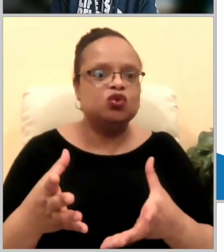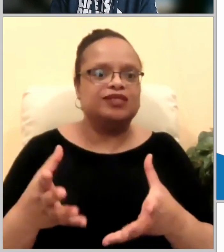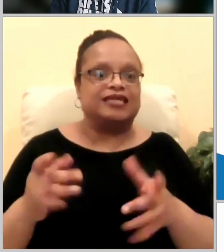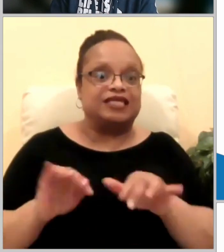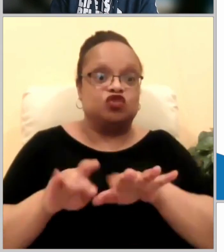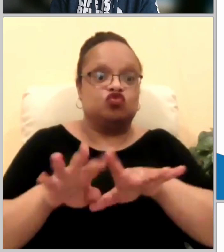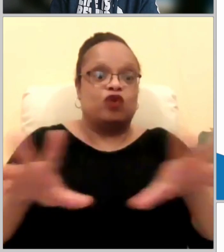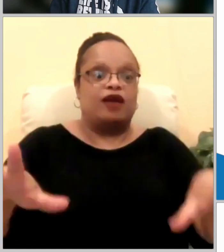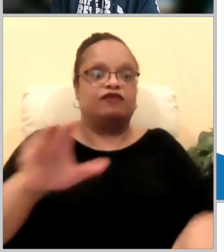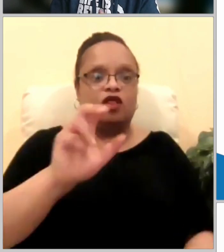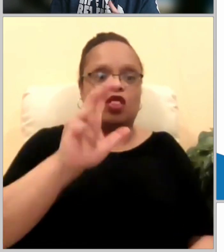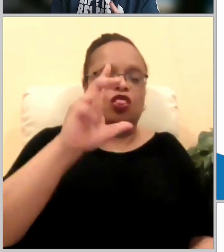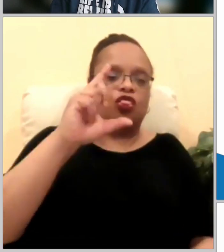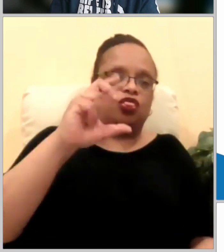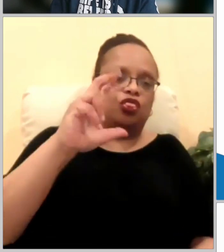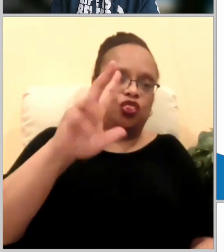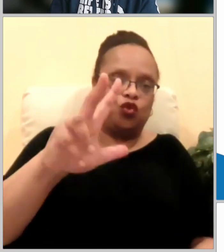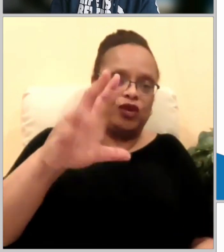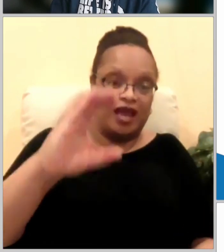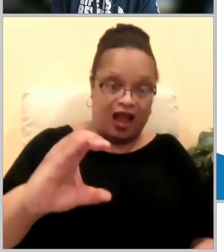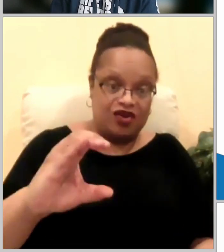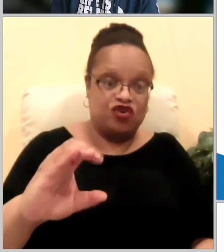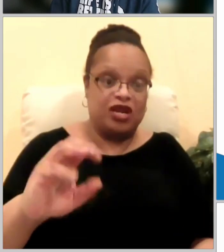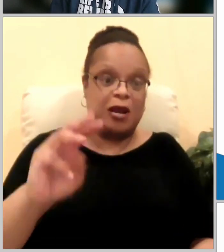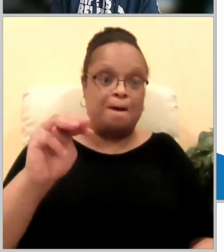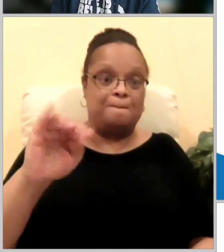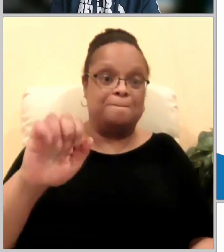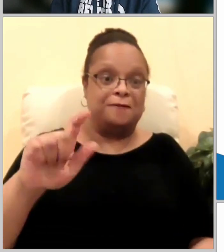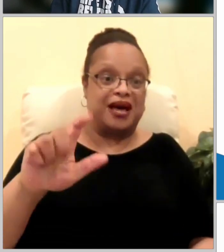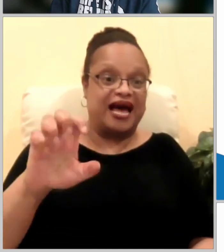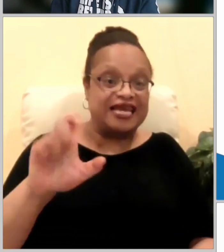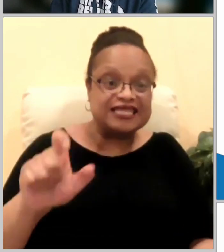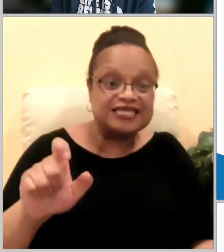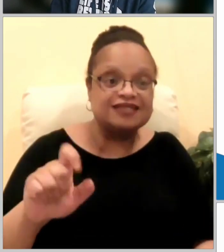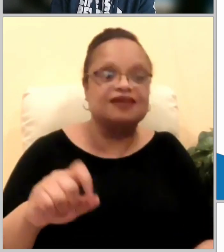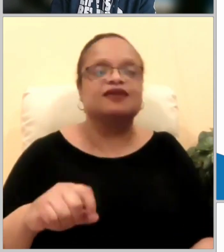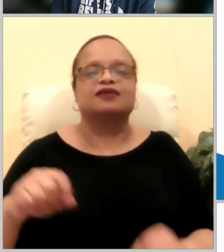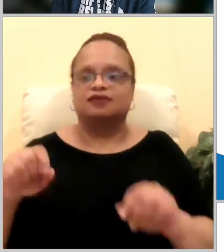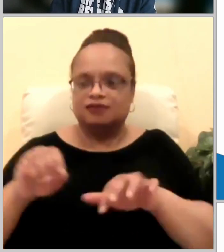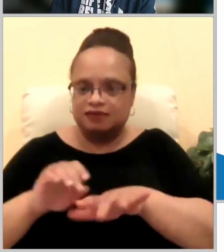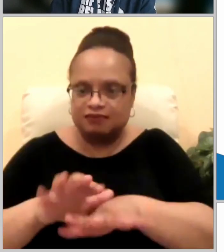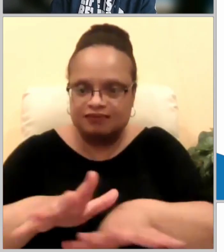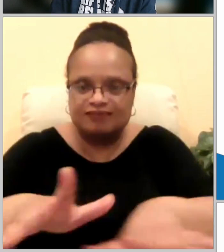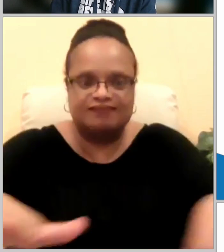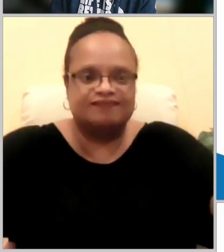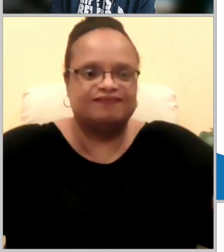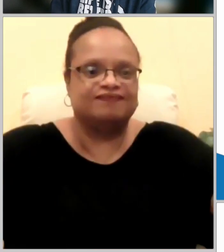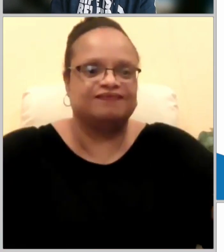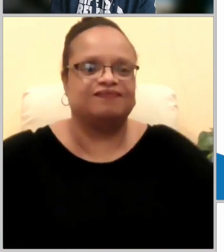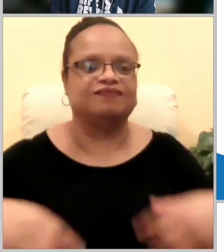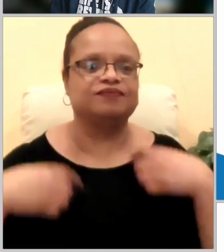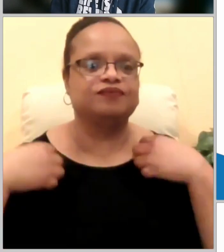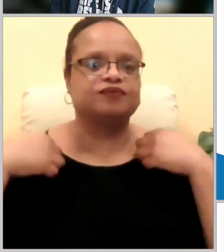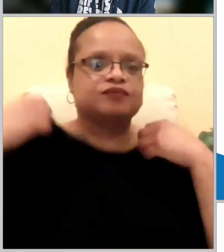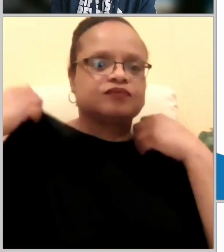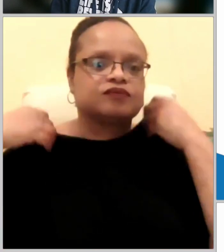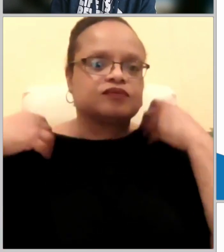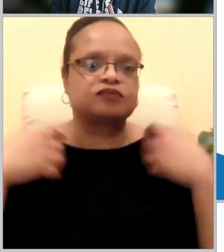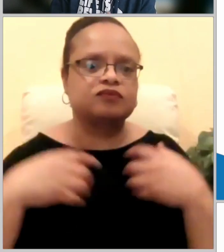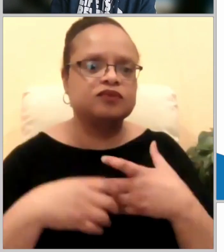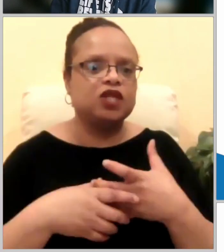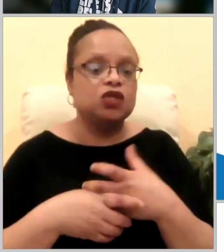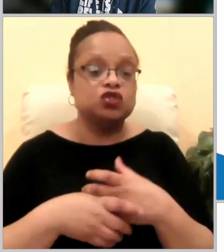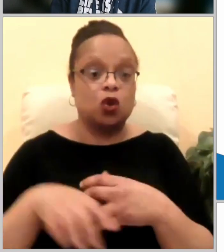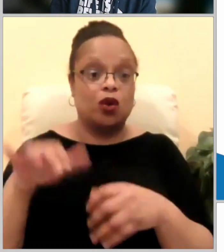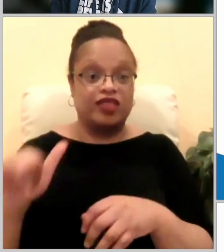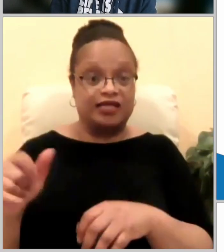long way away but can you imagine 300 miles on an animal or by foot but this just shows you how